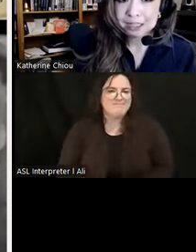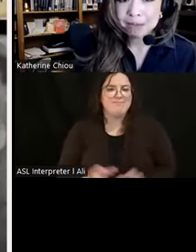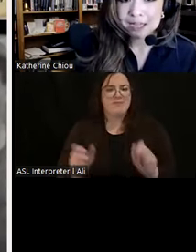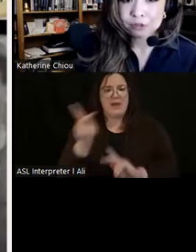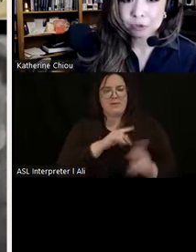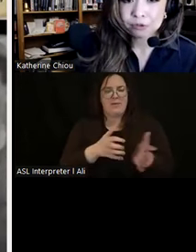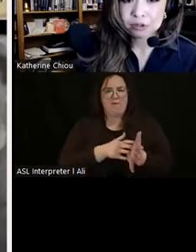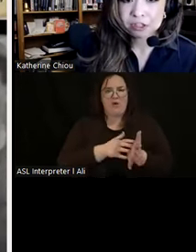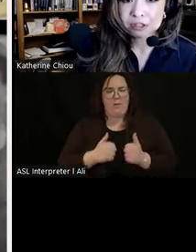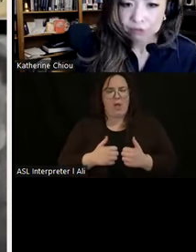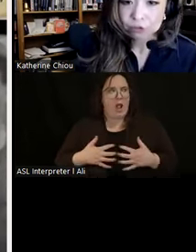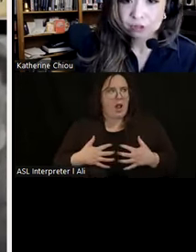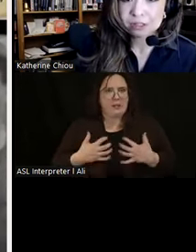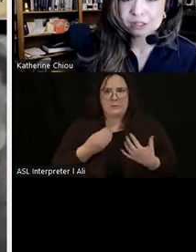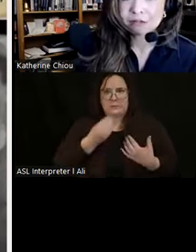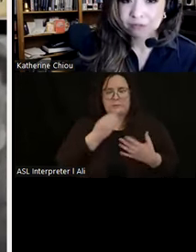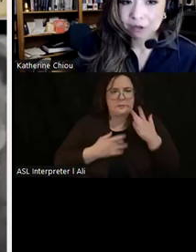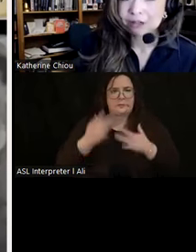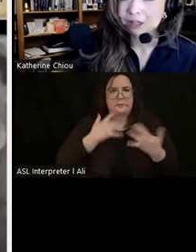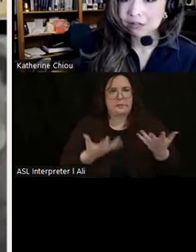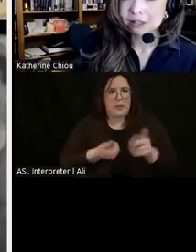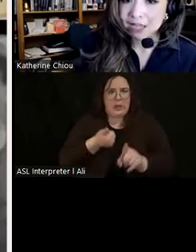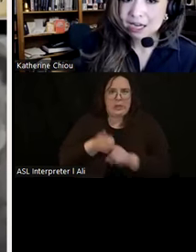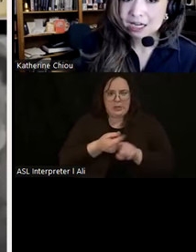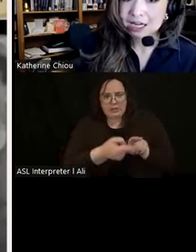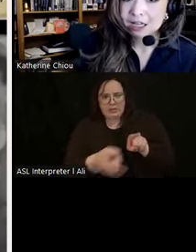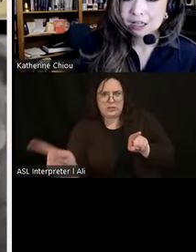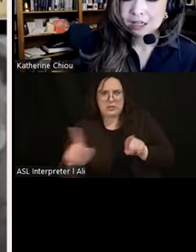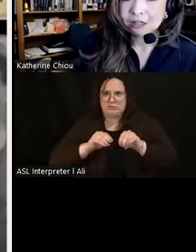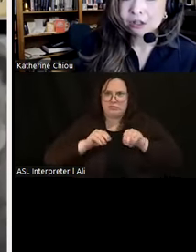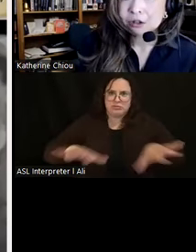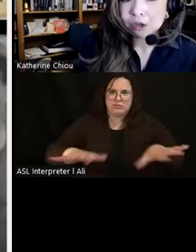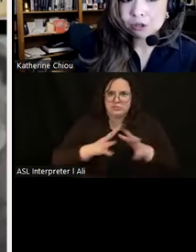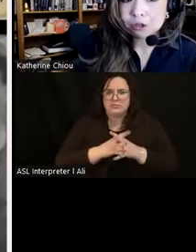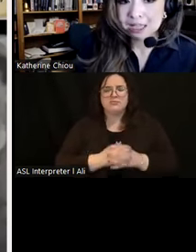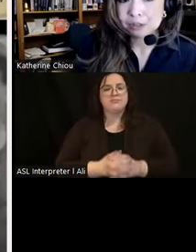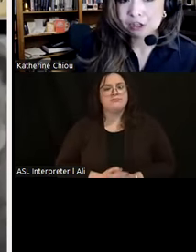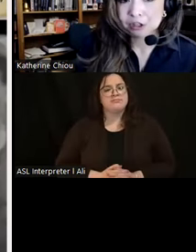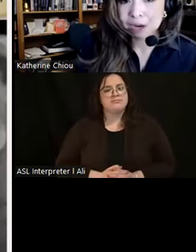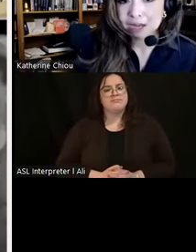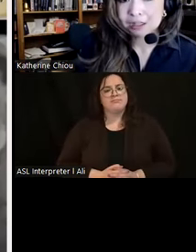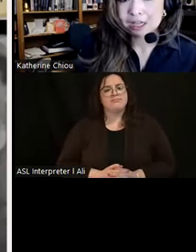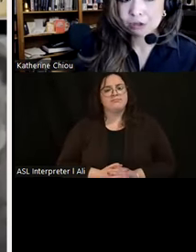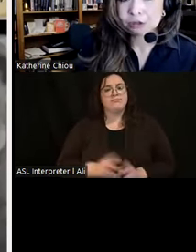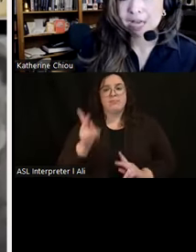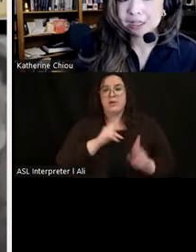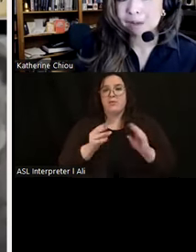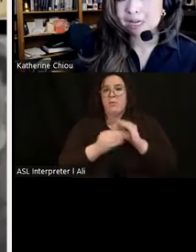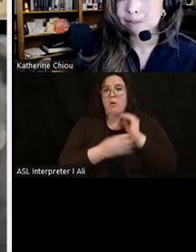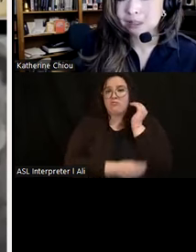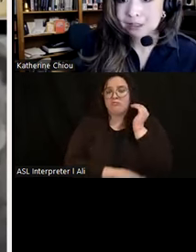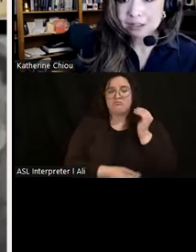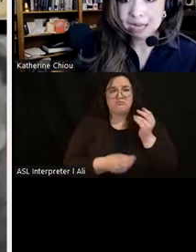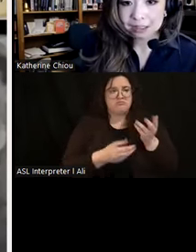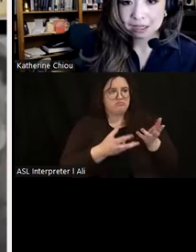as the impacts of short food shortages reverberate throughout society. And although those with less material wealth and social economic